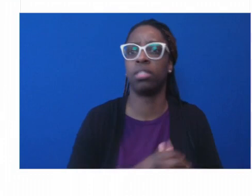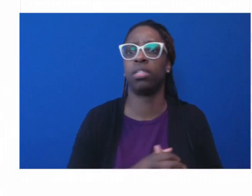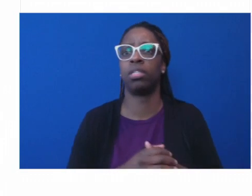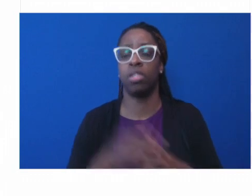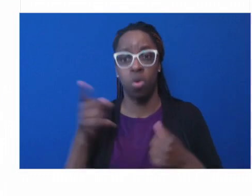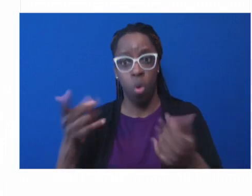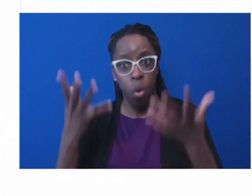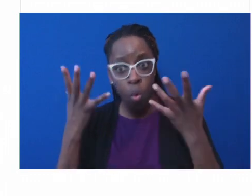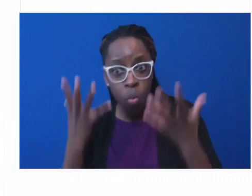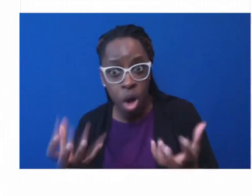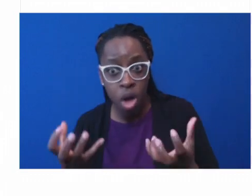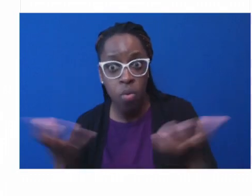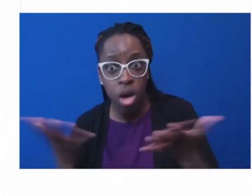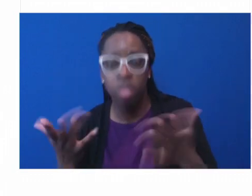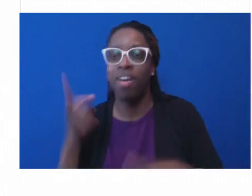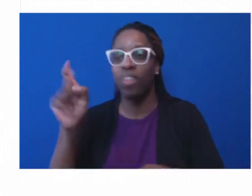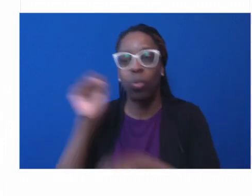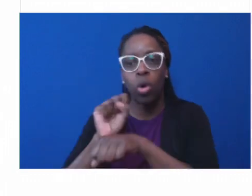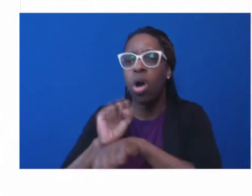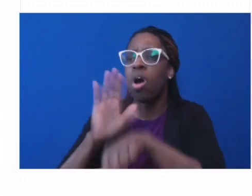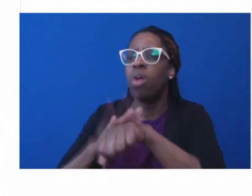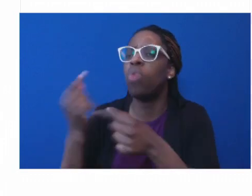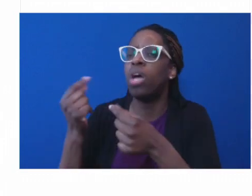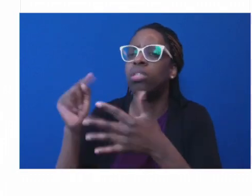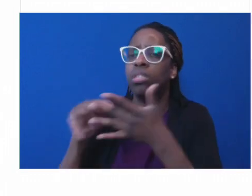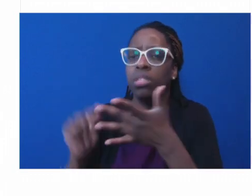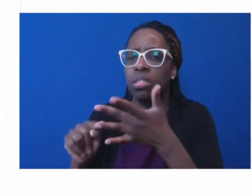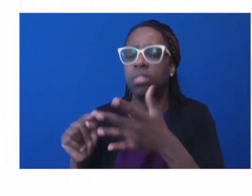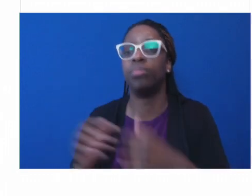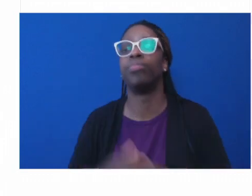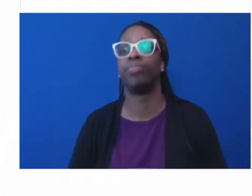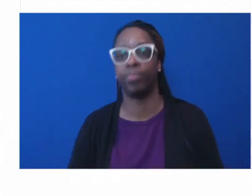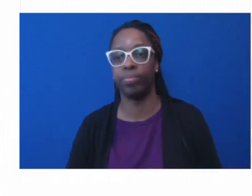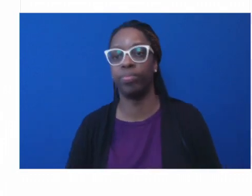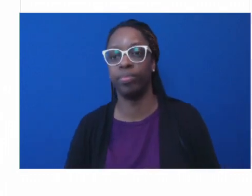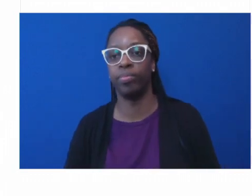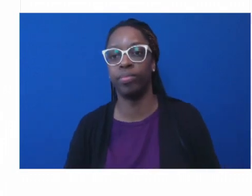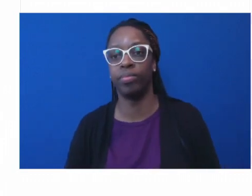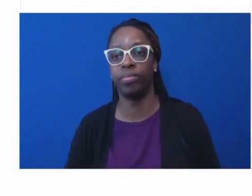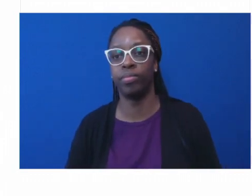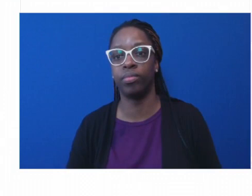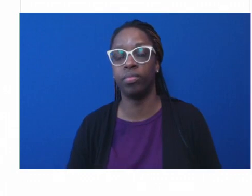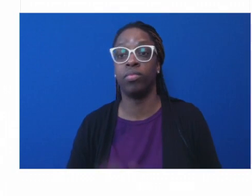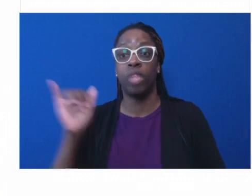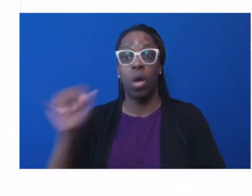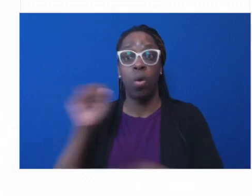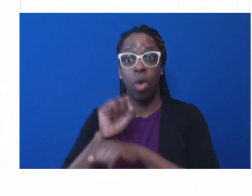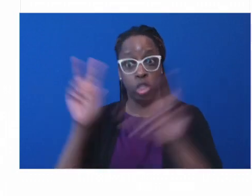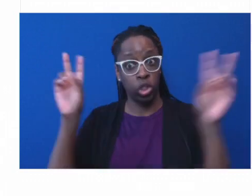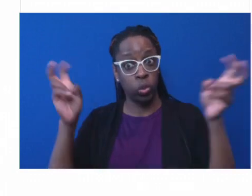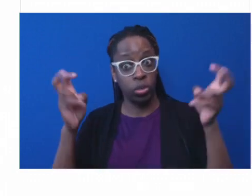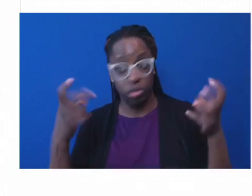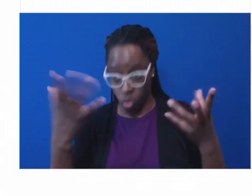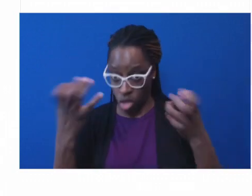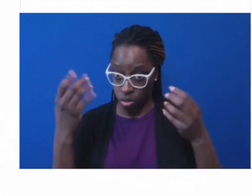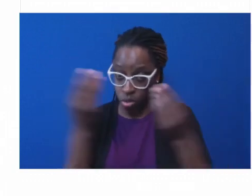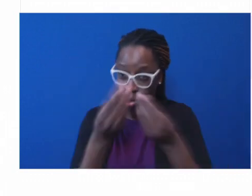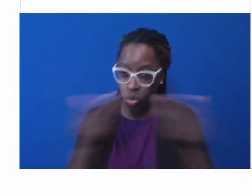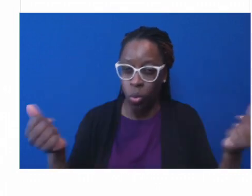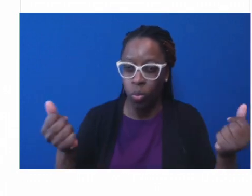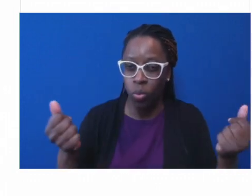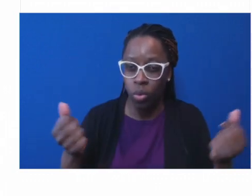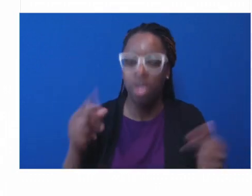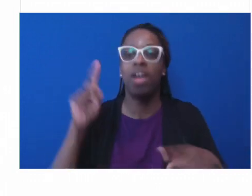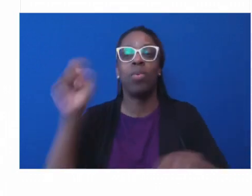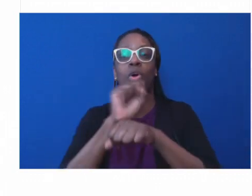together to resolve and address them. And I think that community health workers are that bridge, whether you call them promotoras, whether you